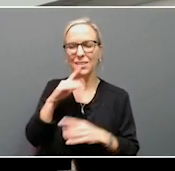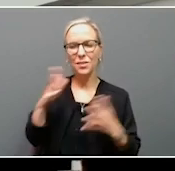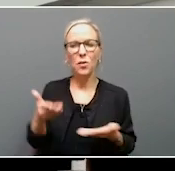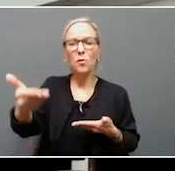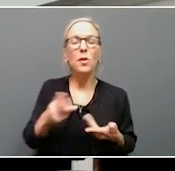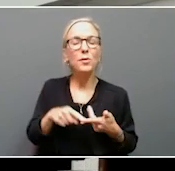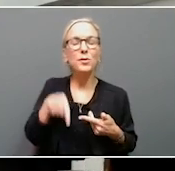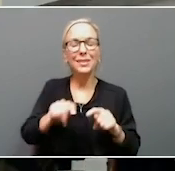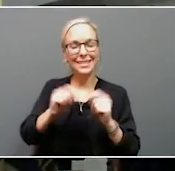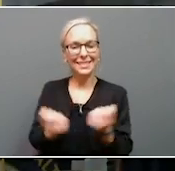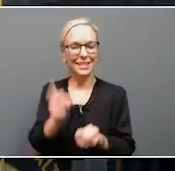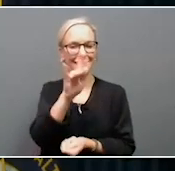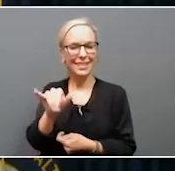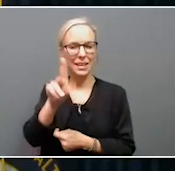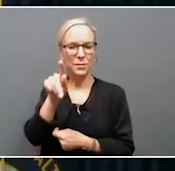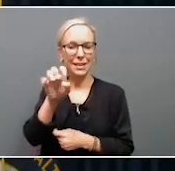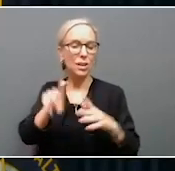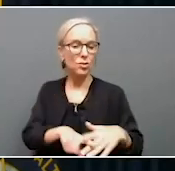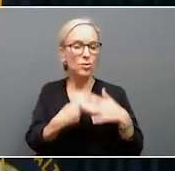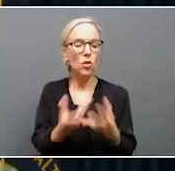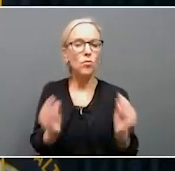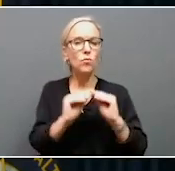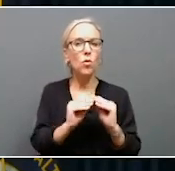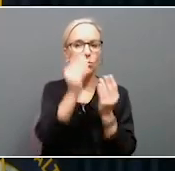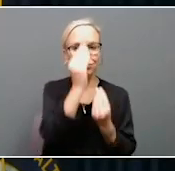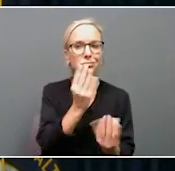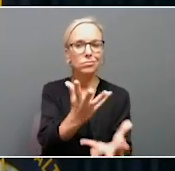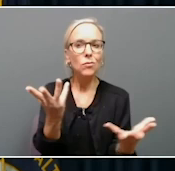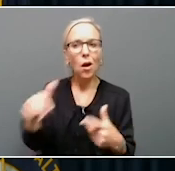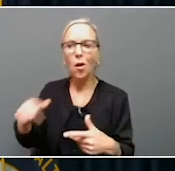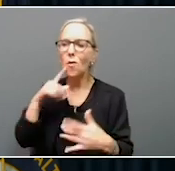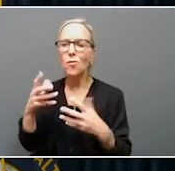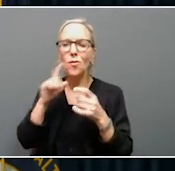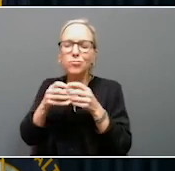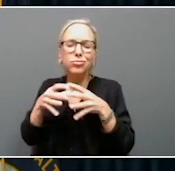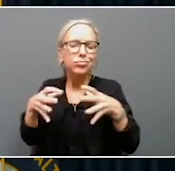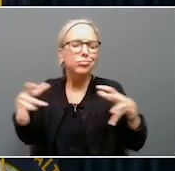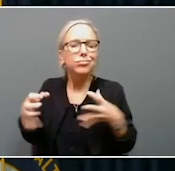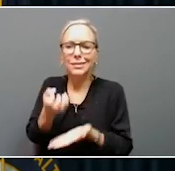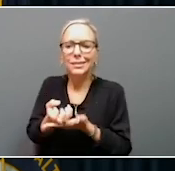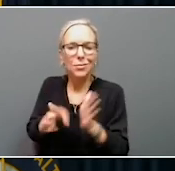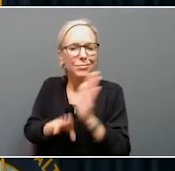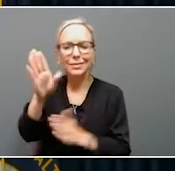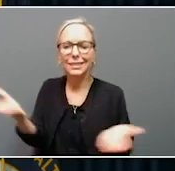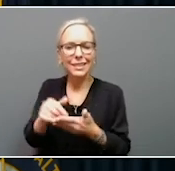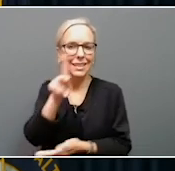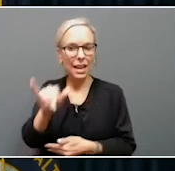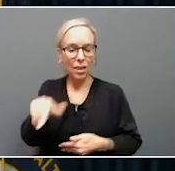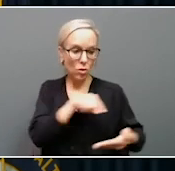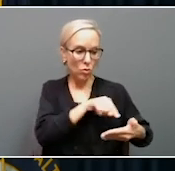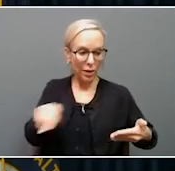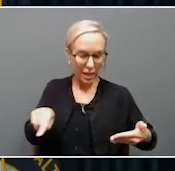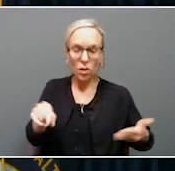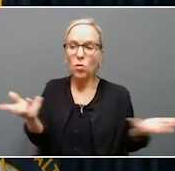update. We start with more news about our booming economy here in Kentucky. This week we're announcing that